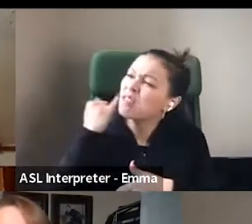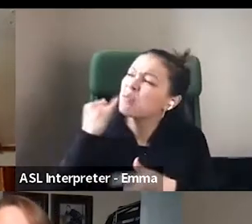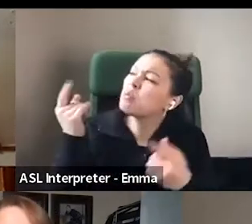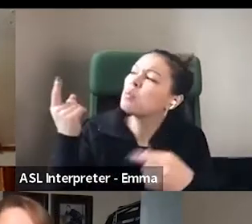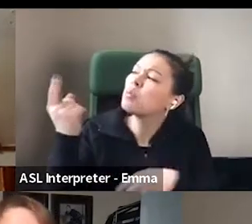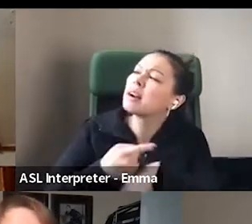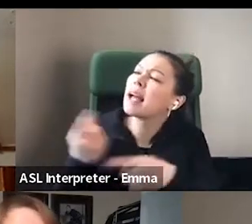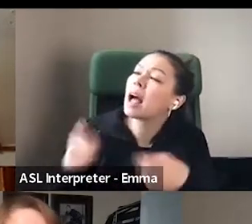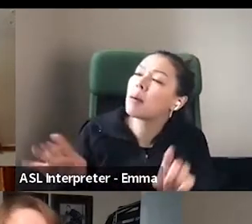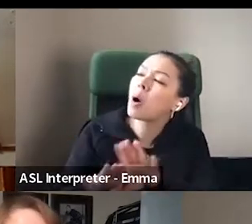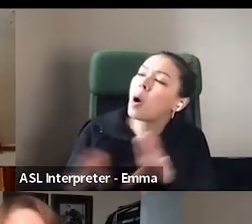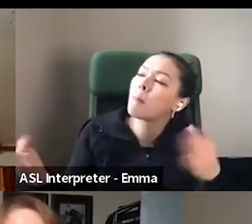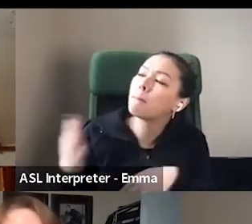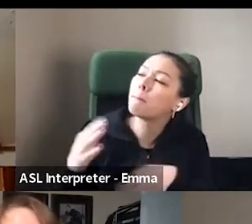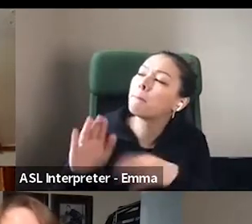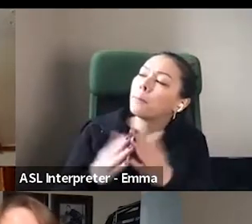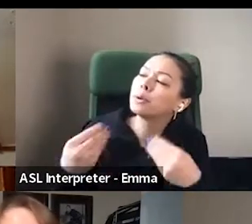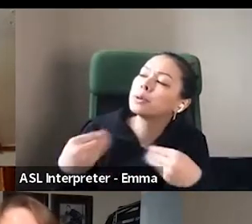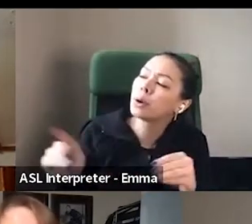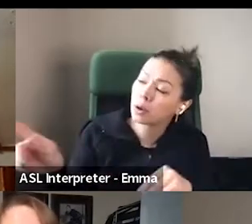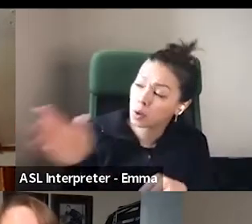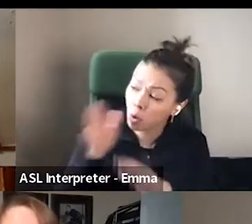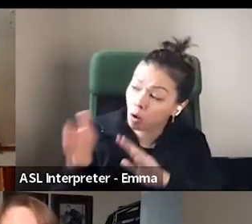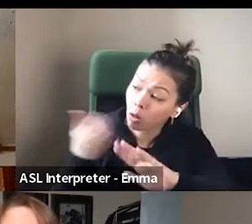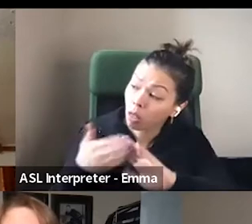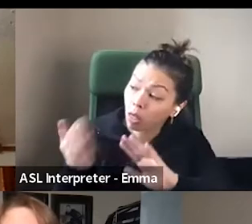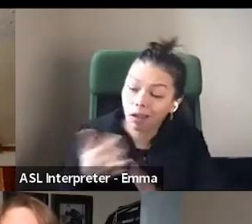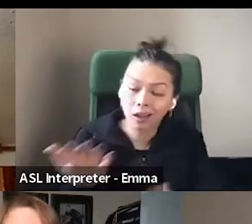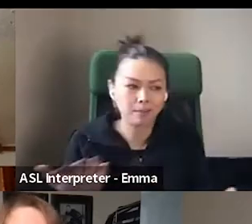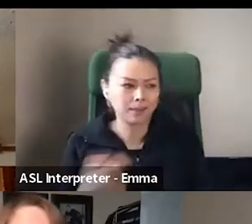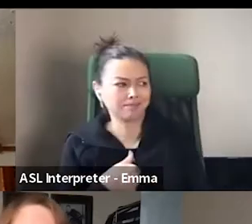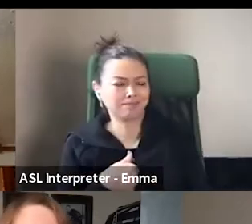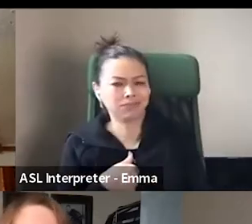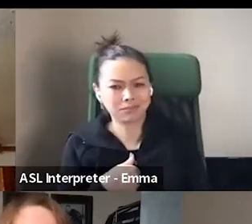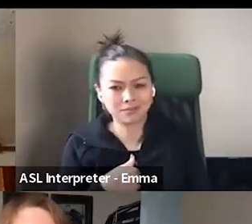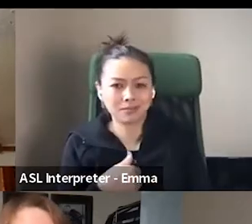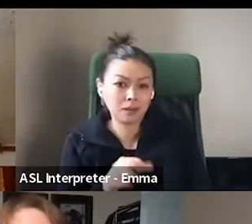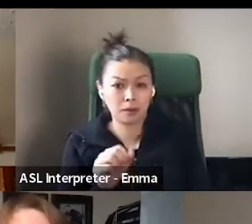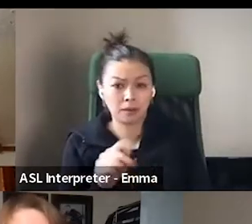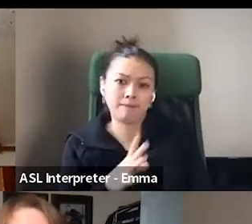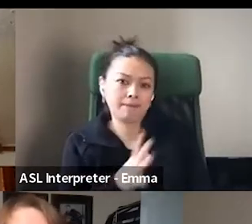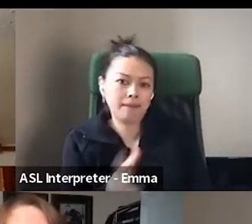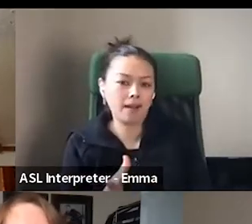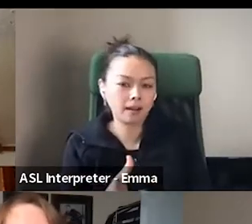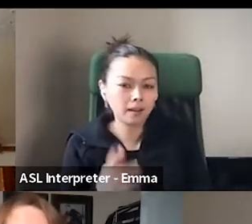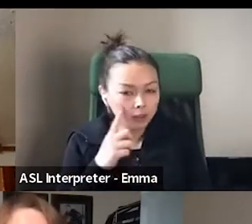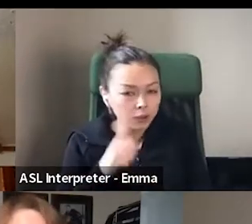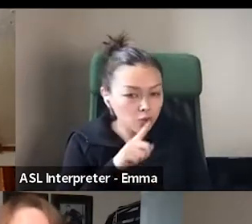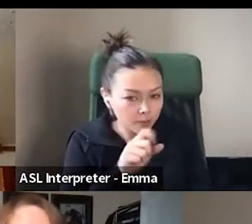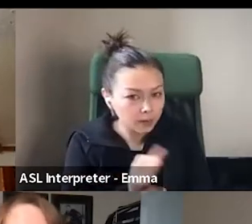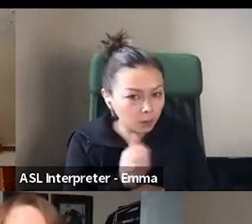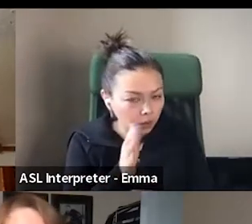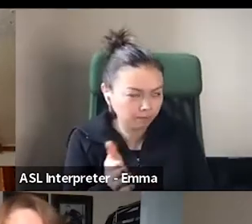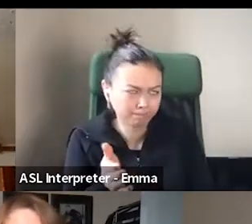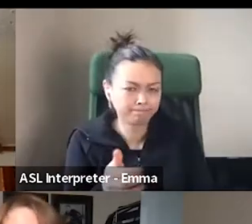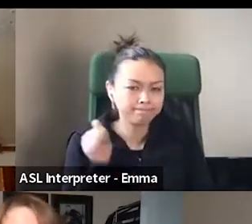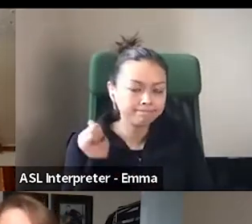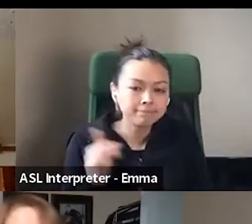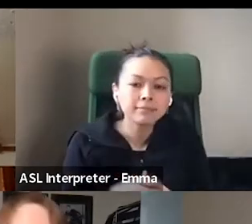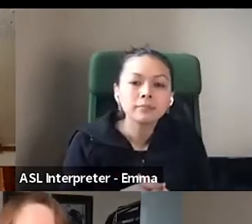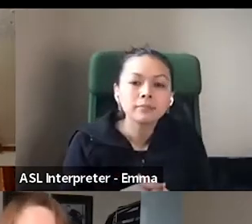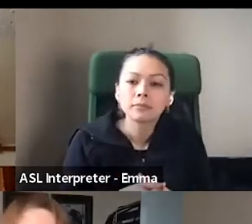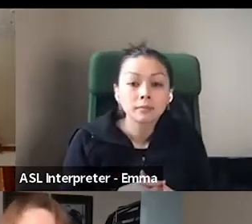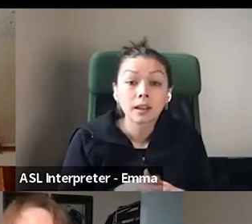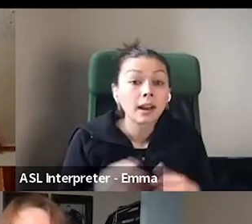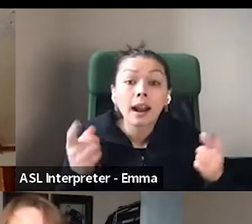And then next thing you know, he's like built a, or bought a 130 year old building and he's renovating it and it's going to be the bookstore. And he